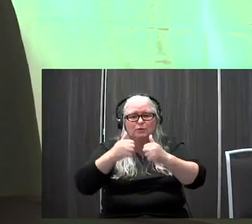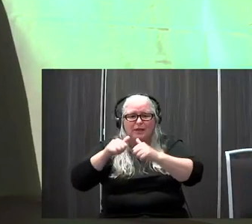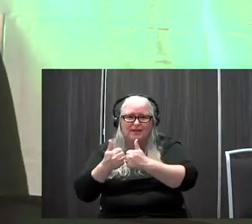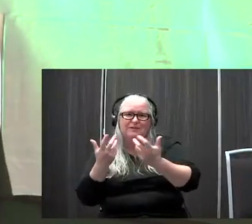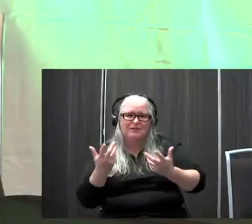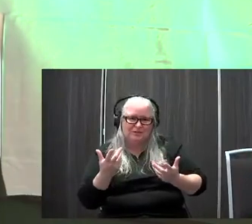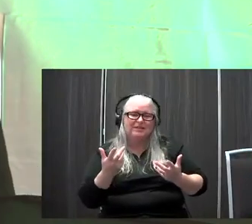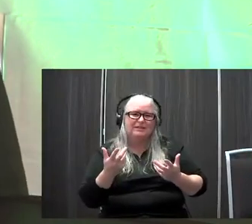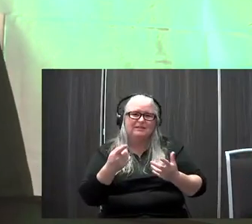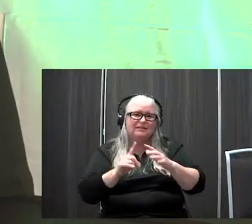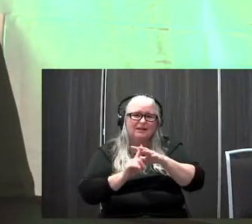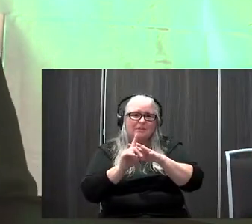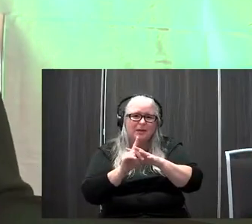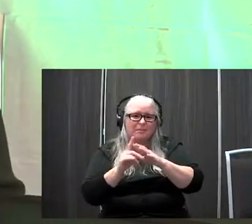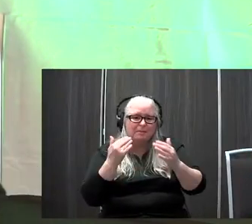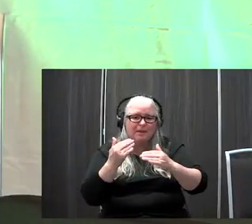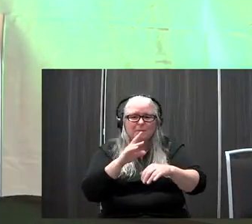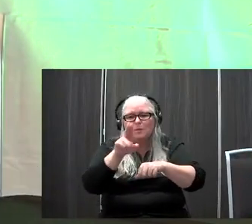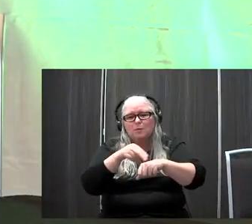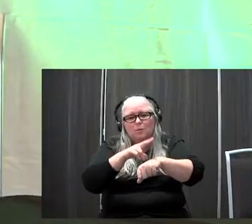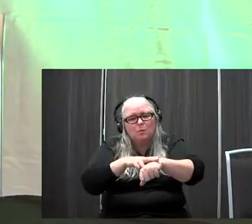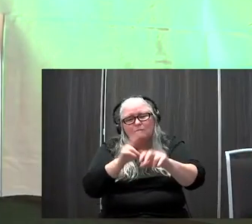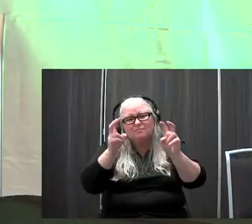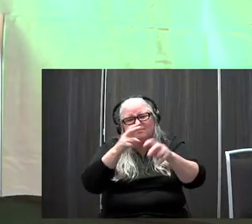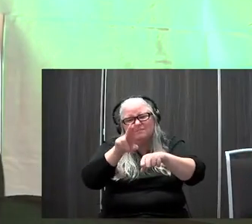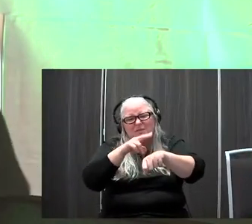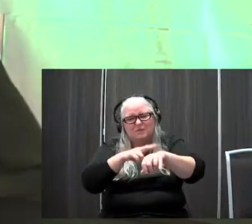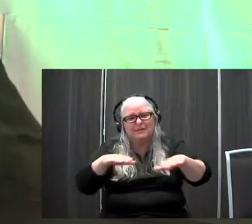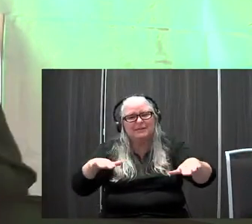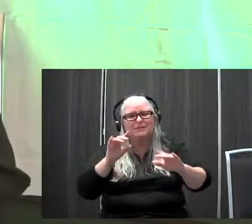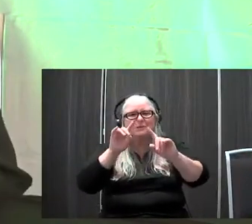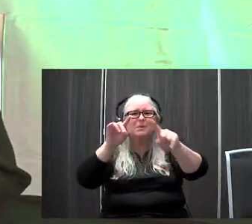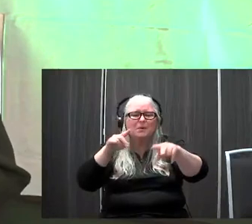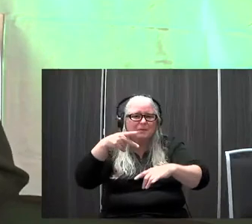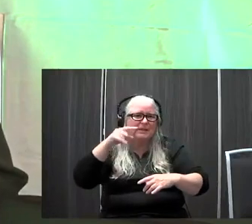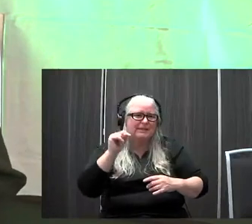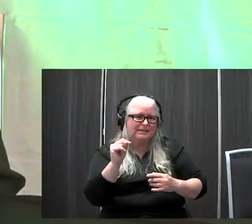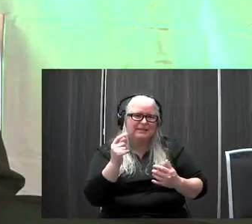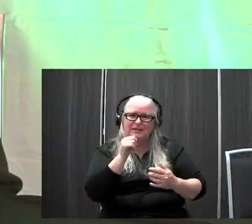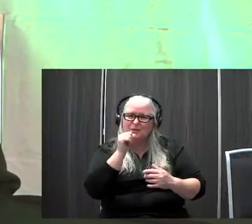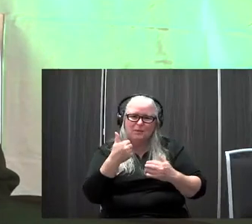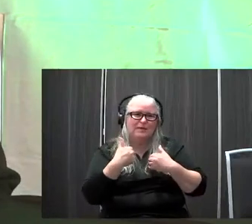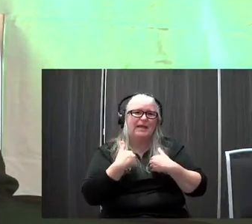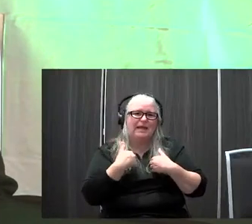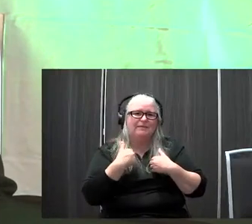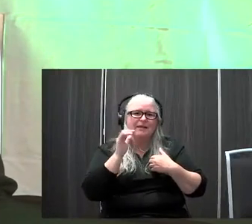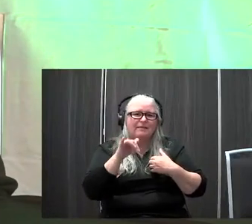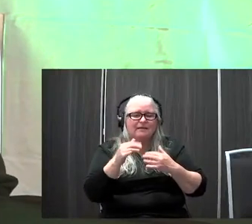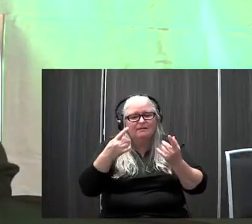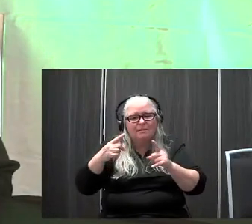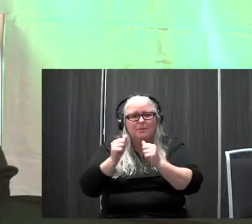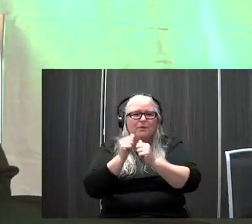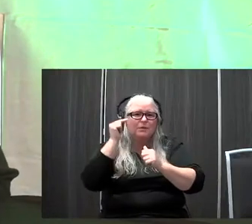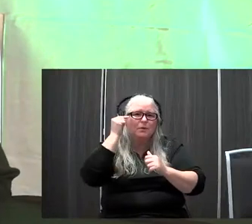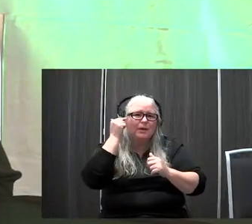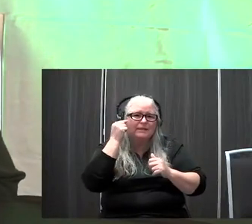PT might not have. So I think that really helped us as well, like give Grayson that extra boost in the beginning is because he had worked with a child who was